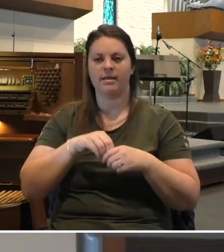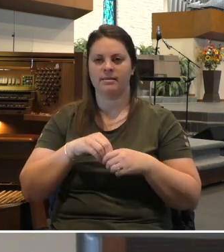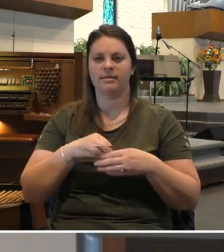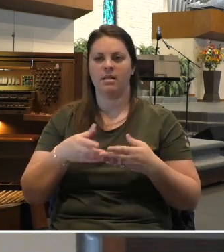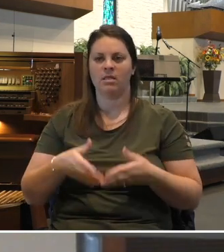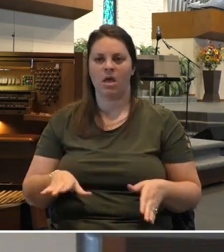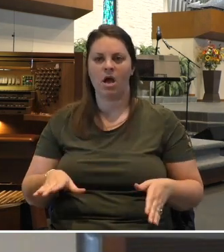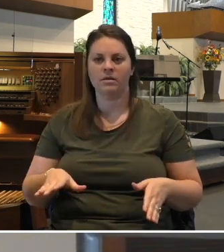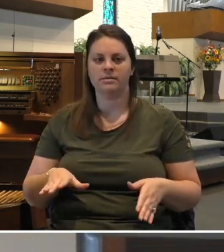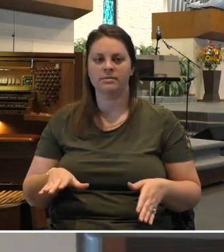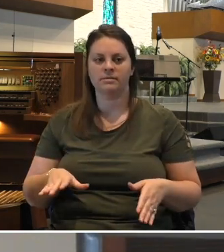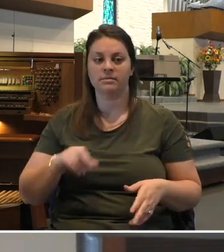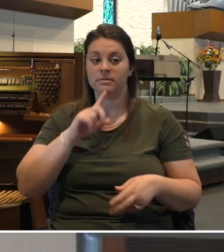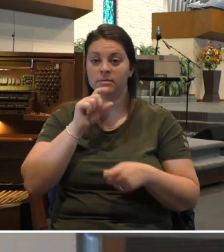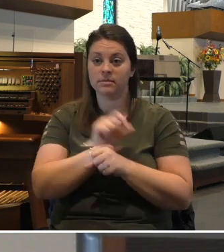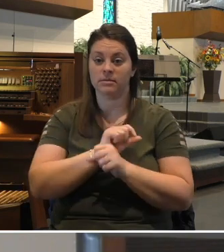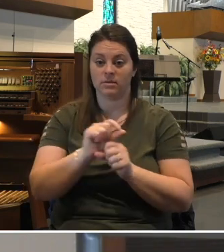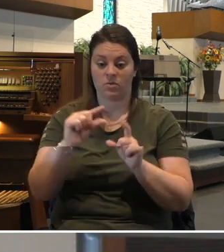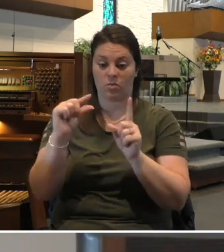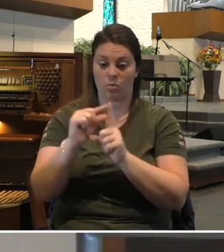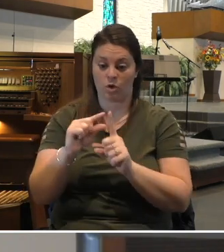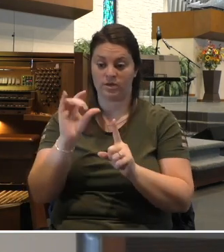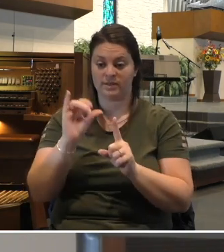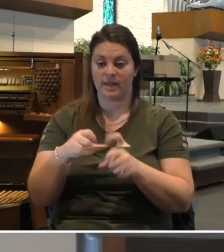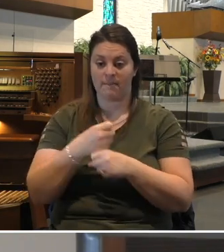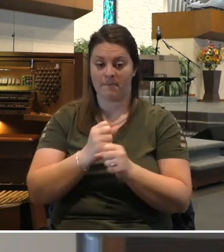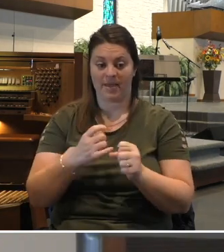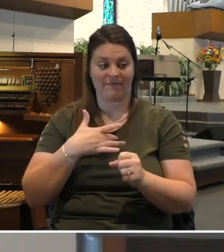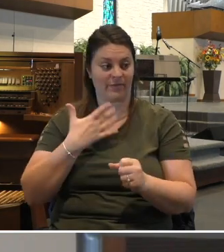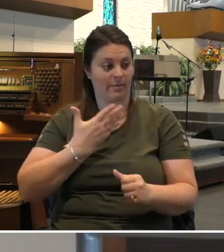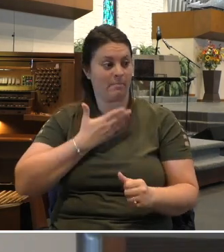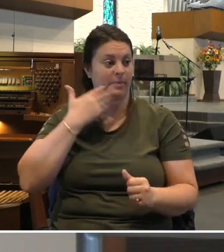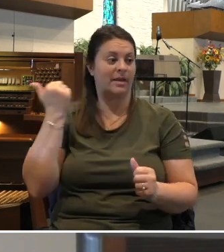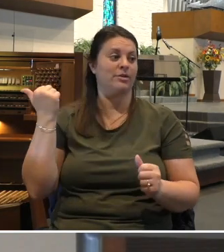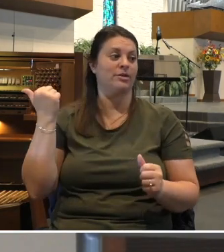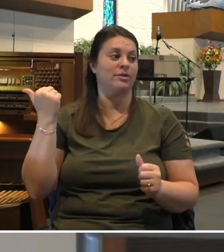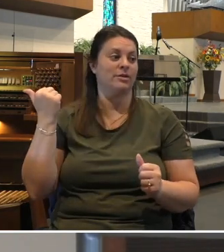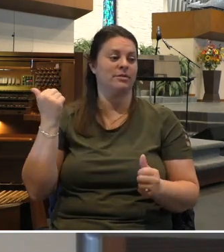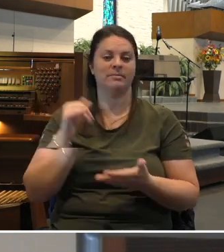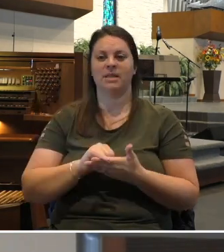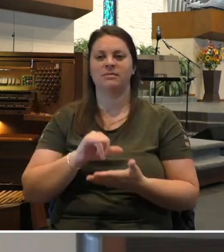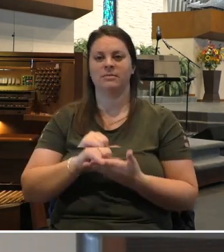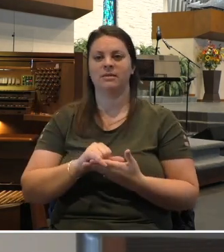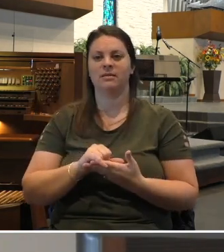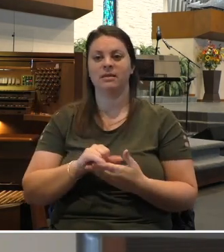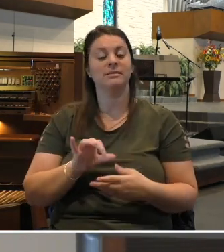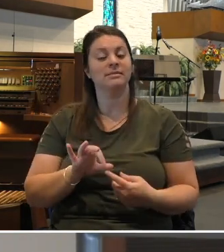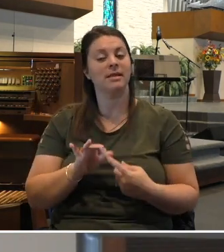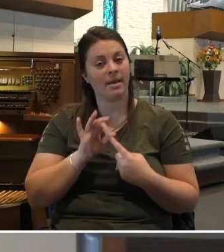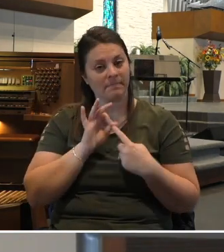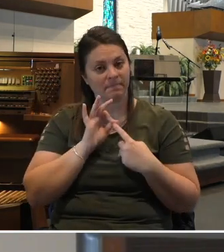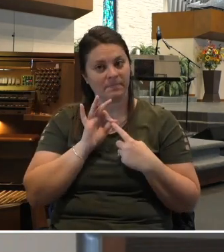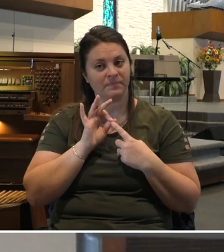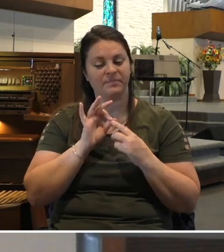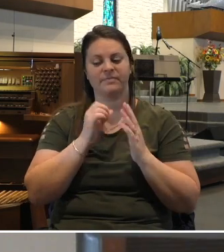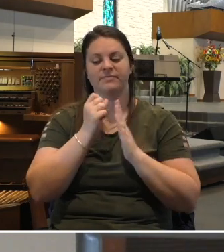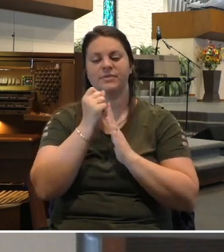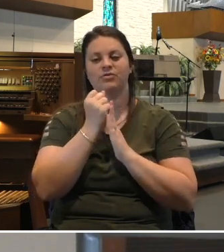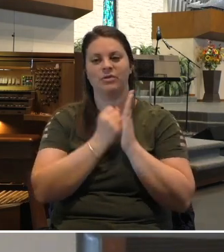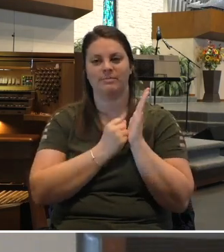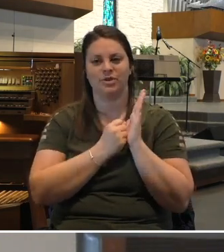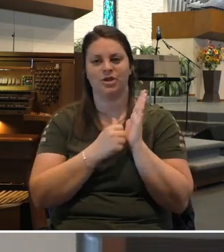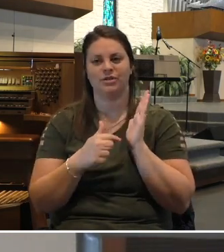words. Except from Scripture. I do believe that Scripture is the